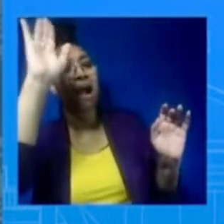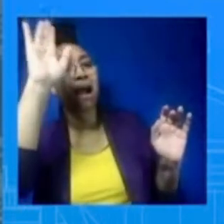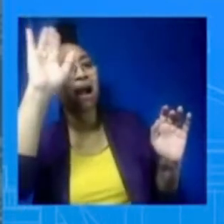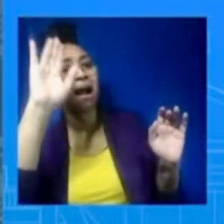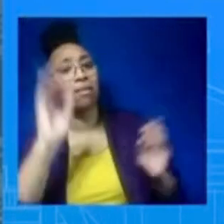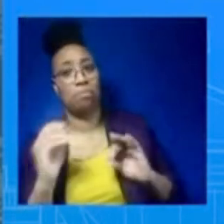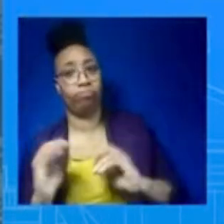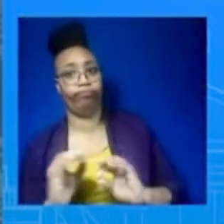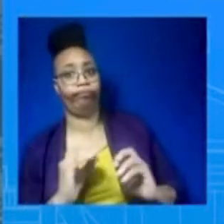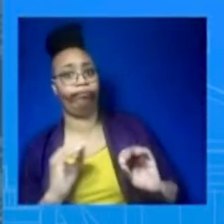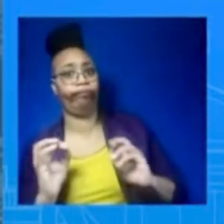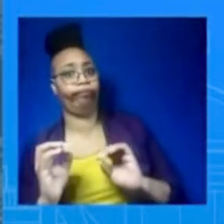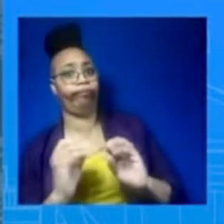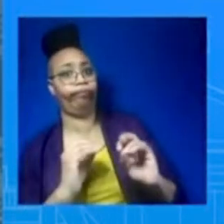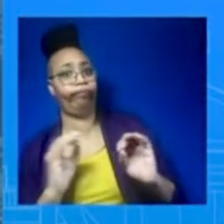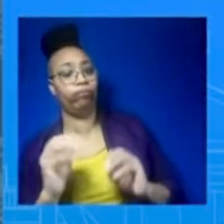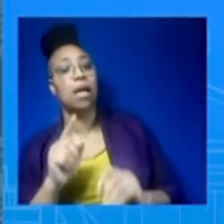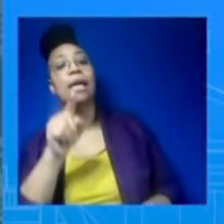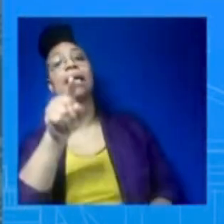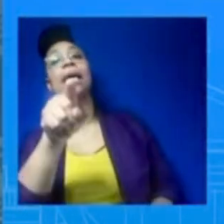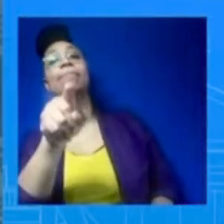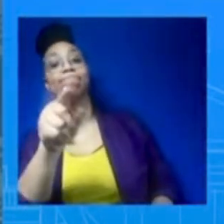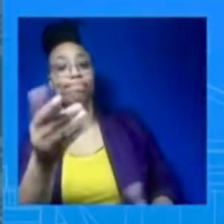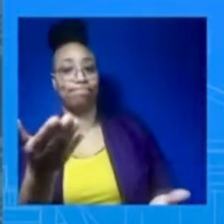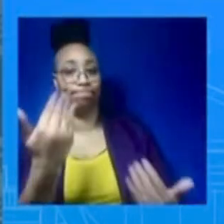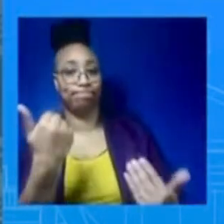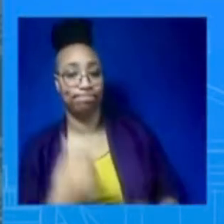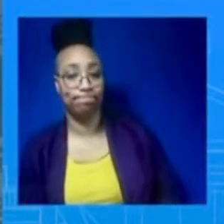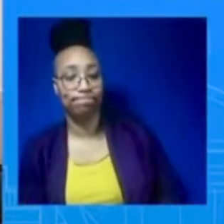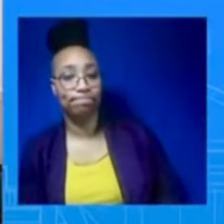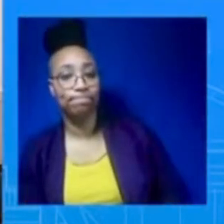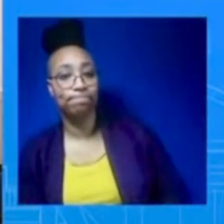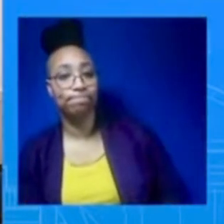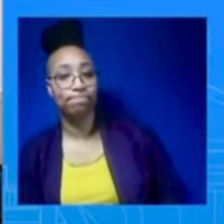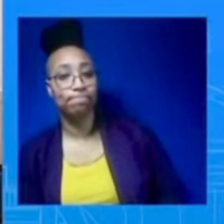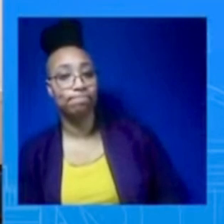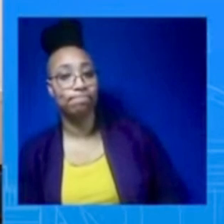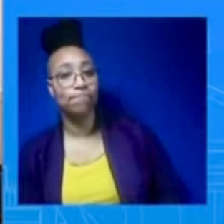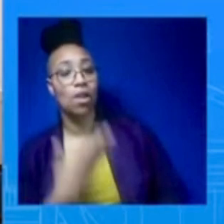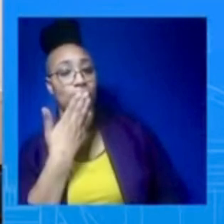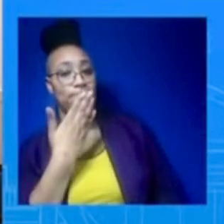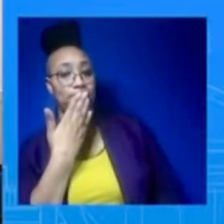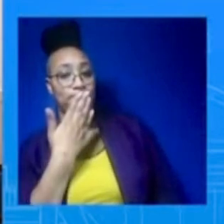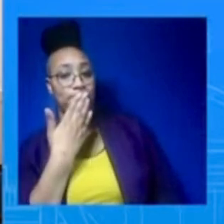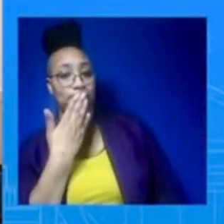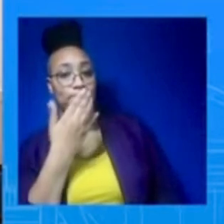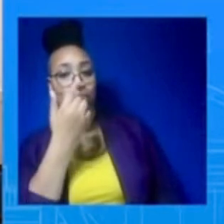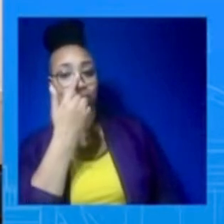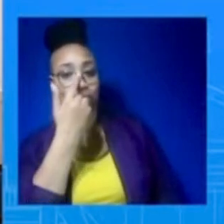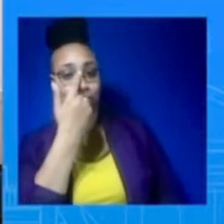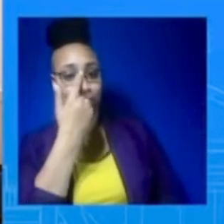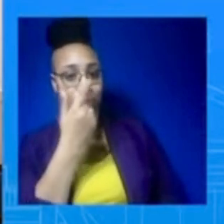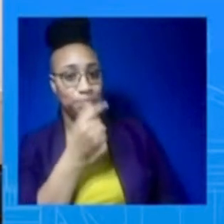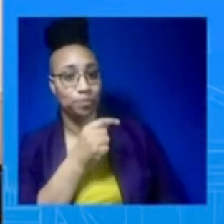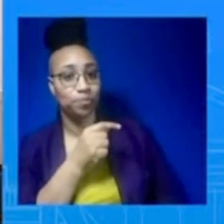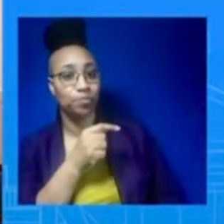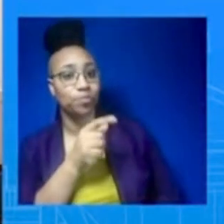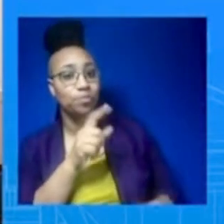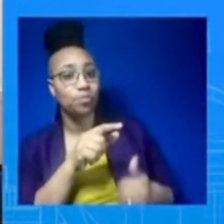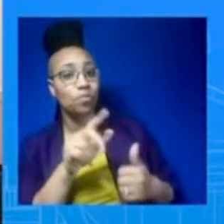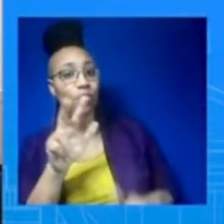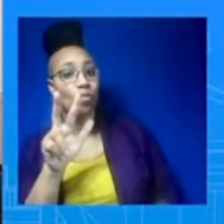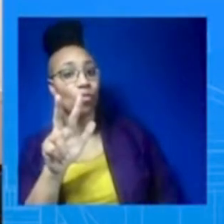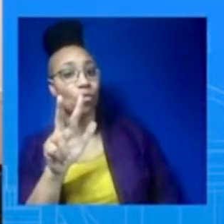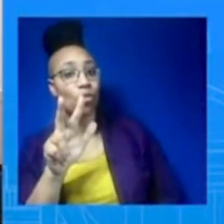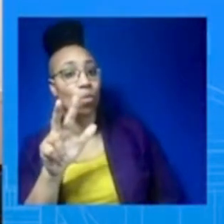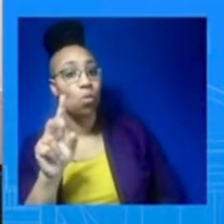the council. Thank you, Karina. 31 Democrats joined with Republicans to vote against revisions